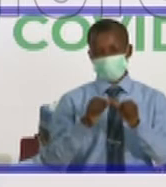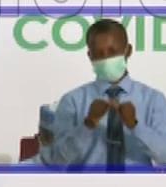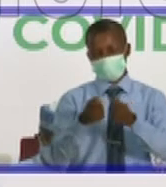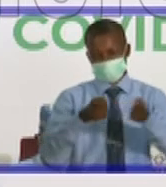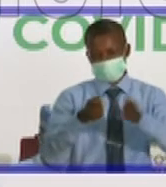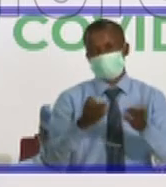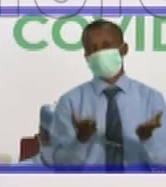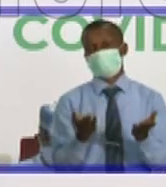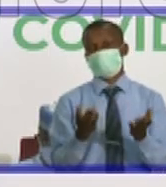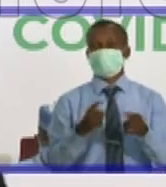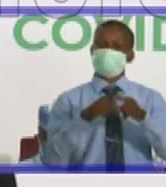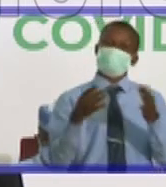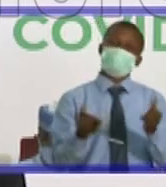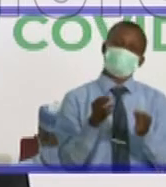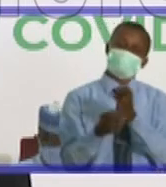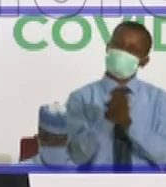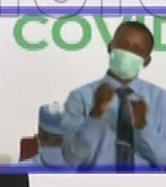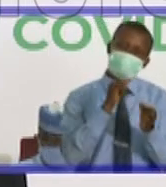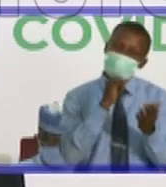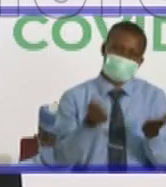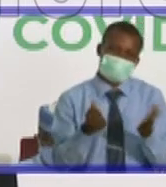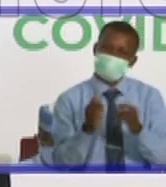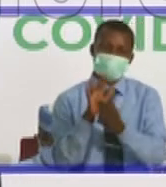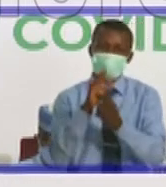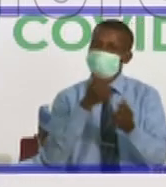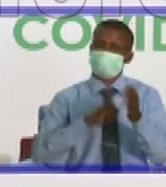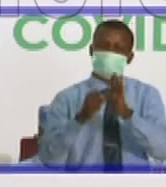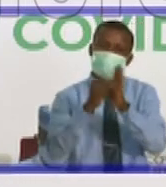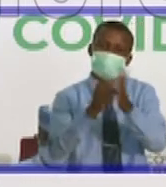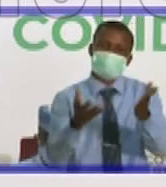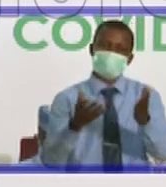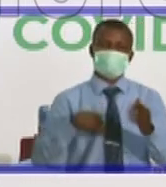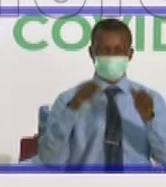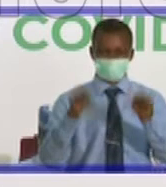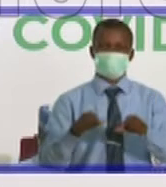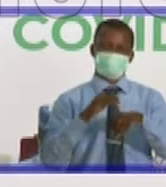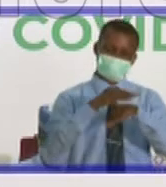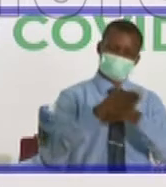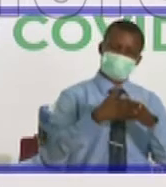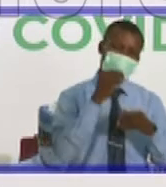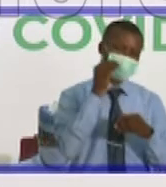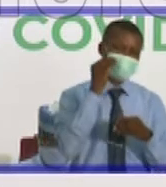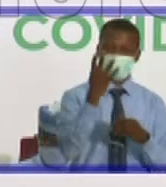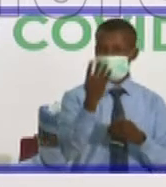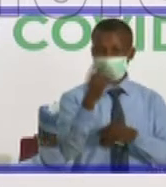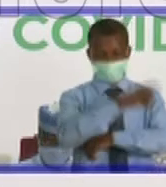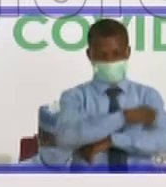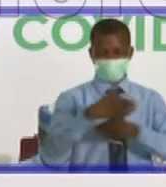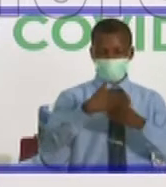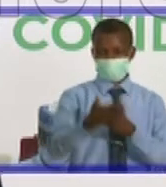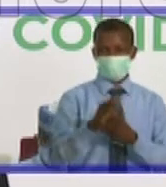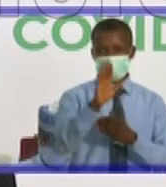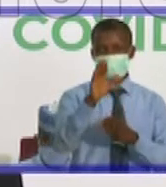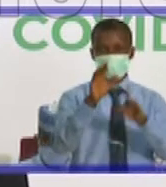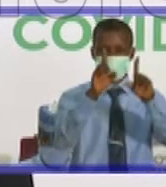If you are asymptomatic, we can discharge you. You can be discharged 14 days after your first PCR